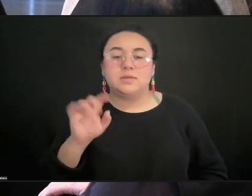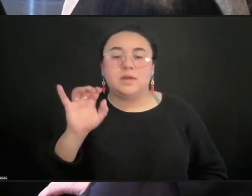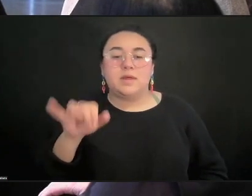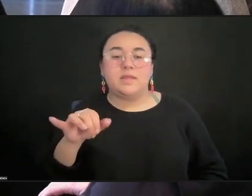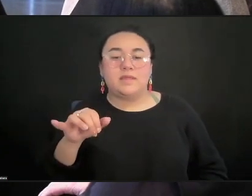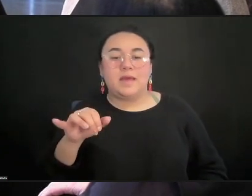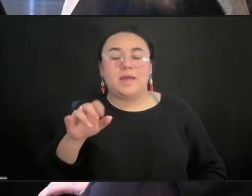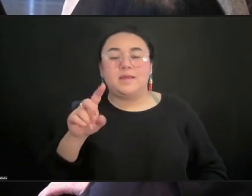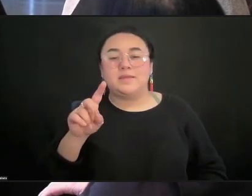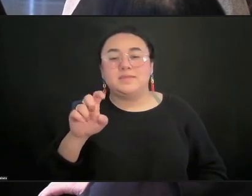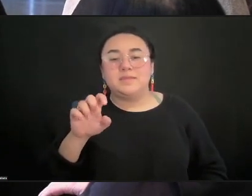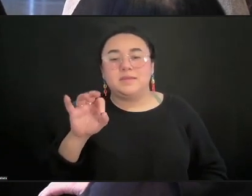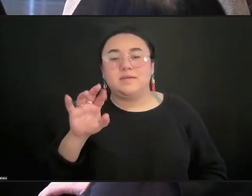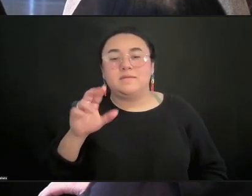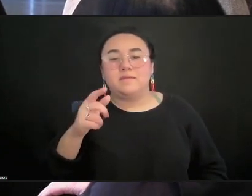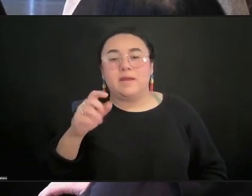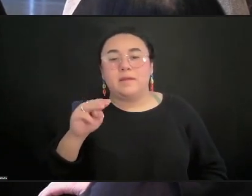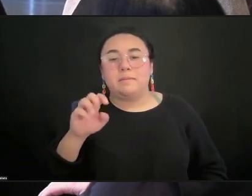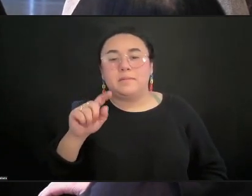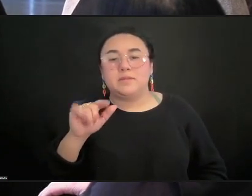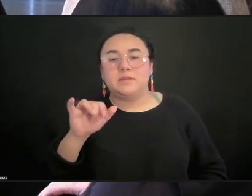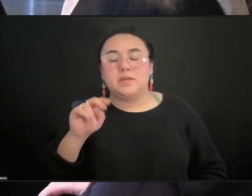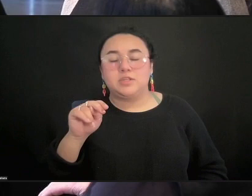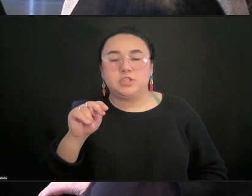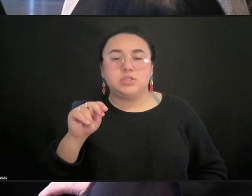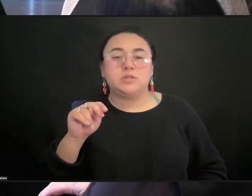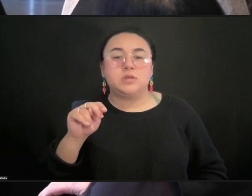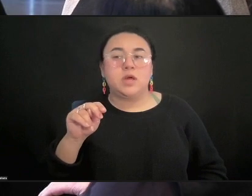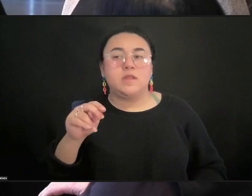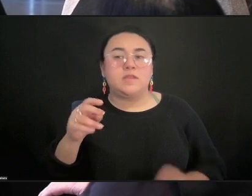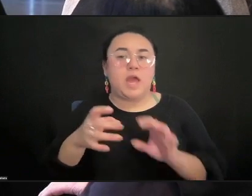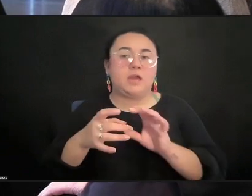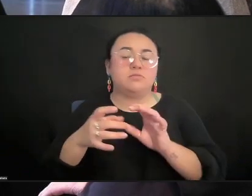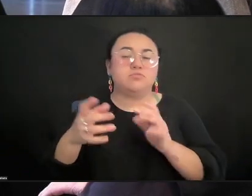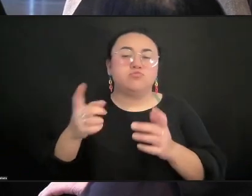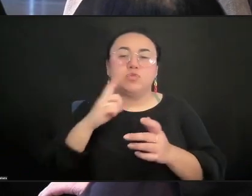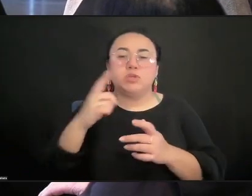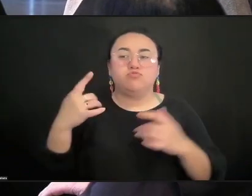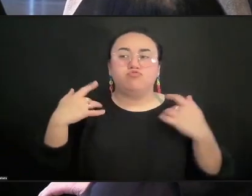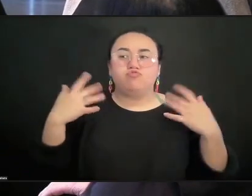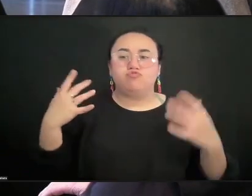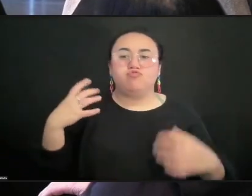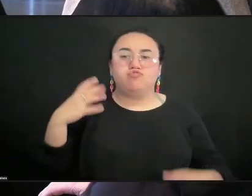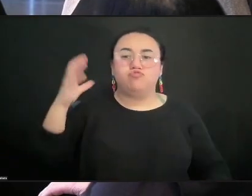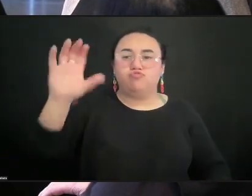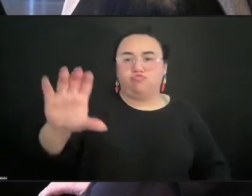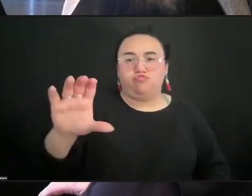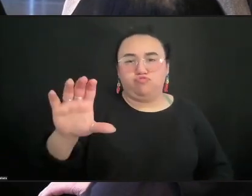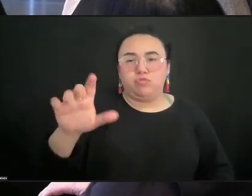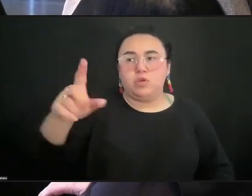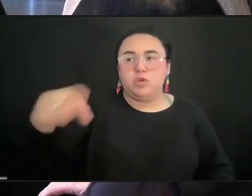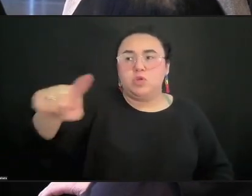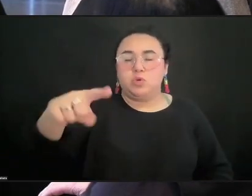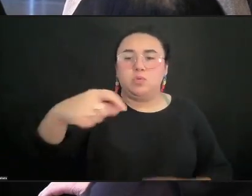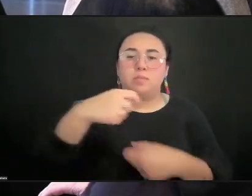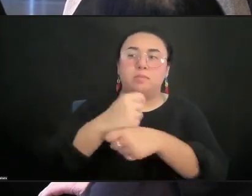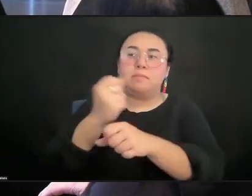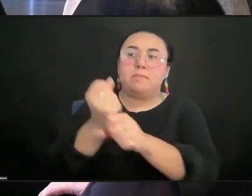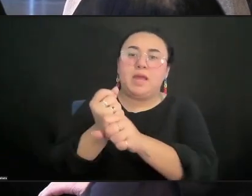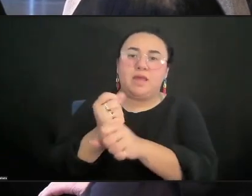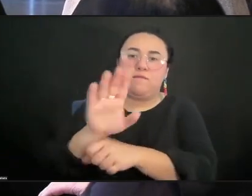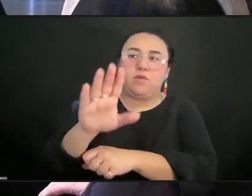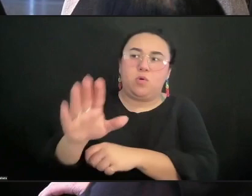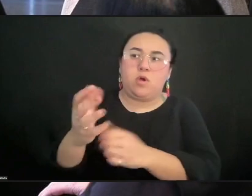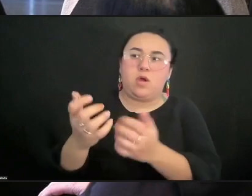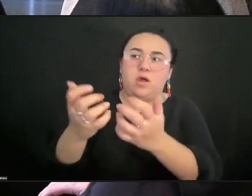international producers to create content that appealed to their audiences. Instead of saying, here is how it works for Hollywood, so you have to make things this way.